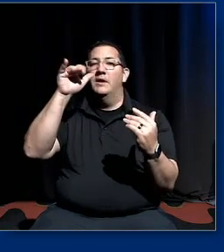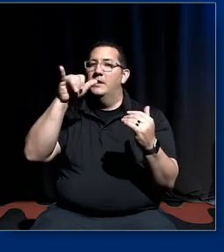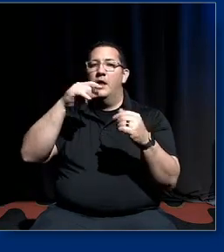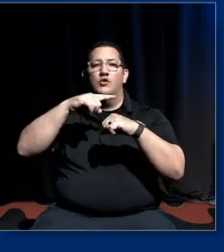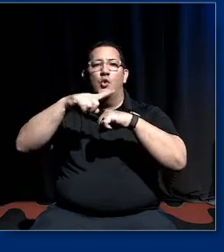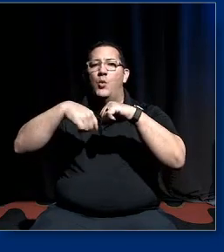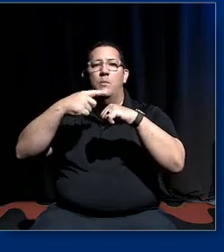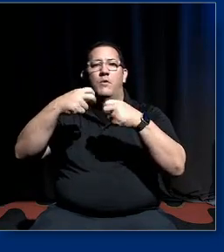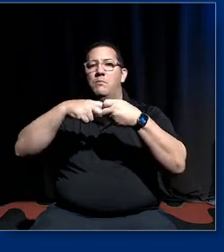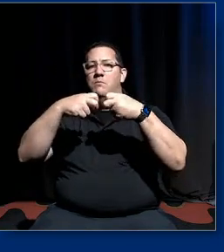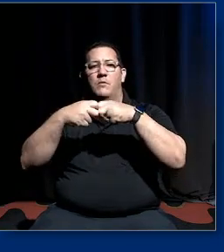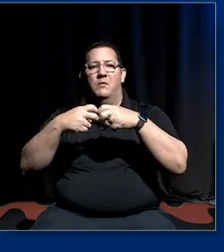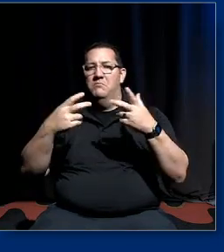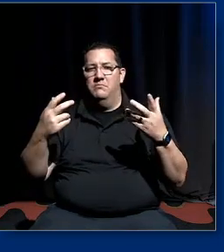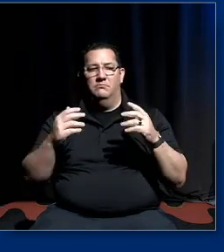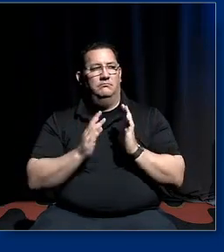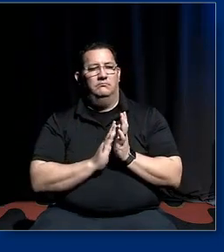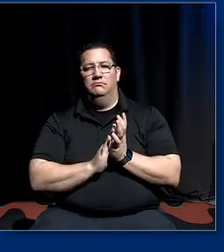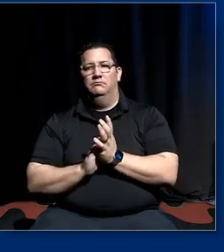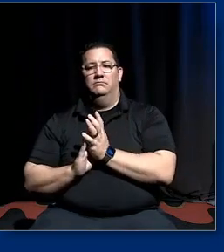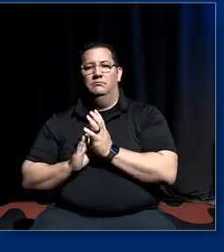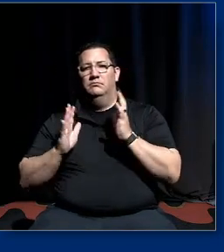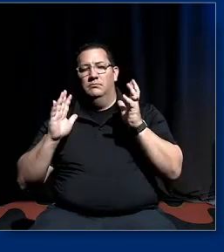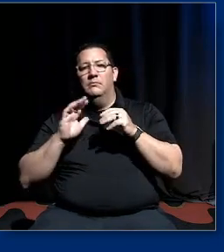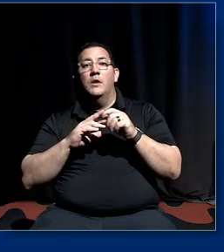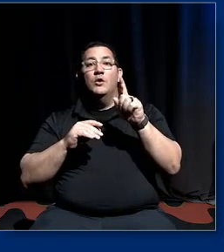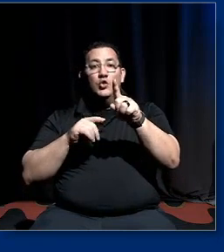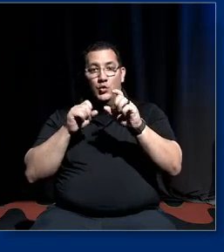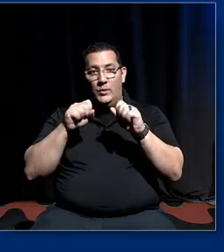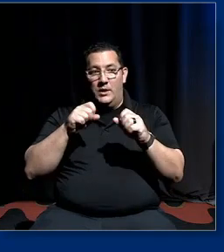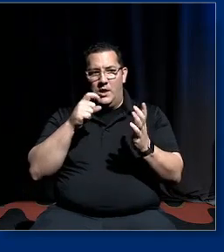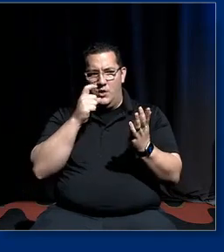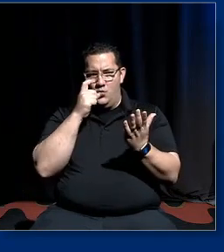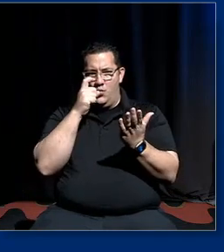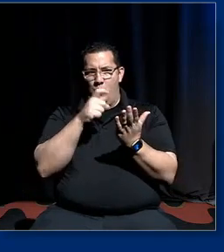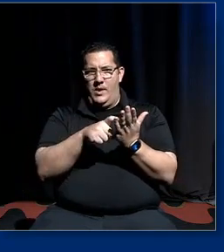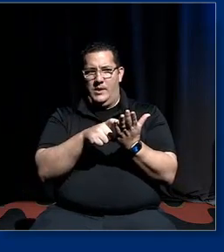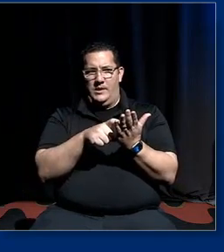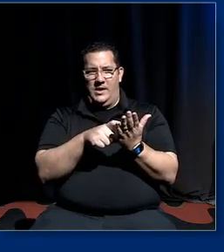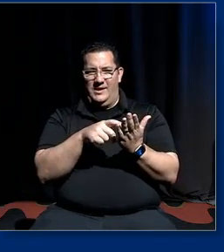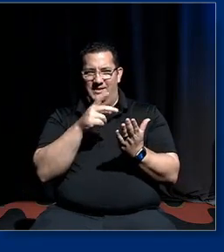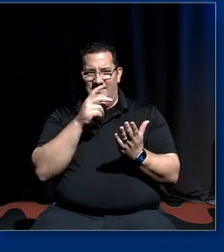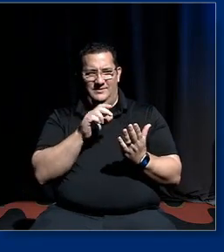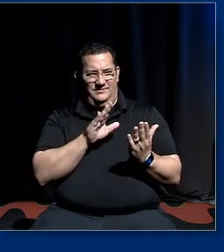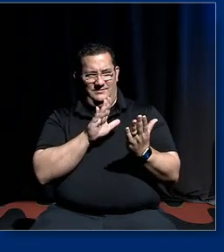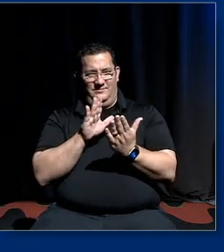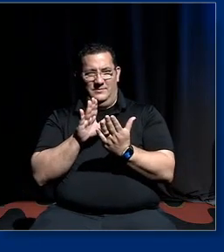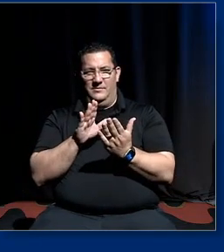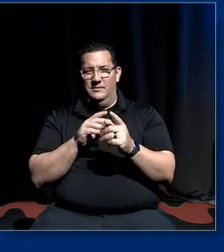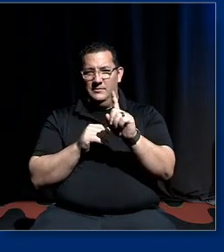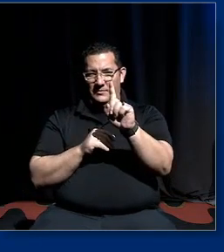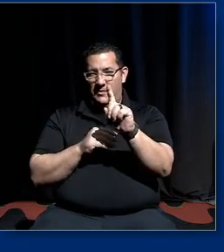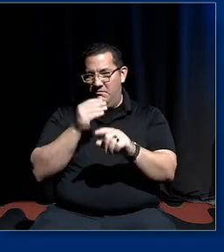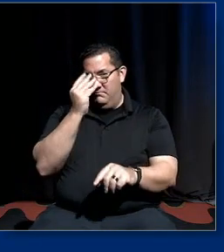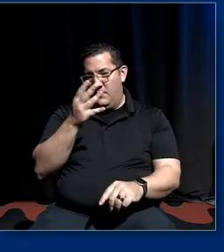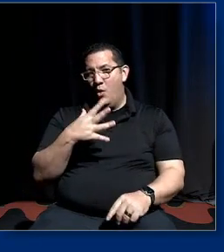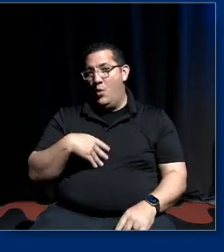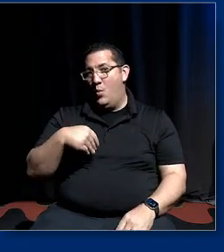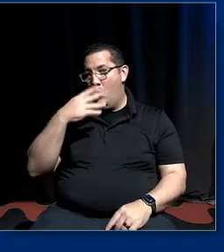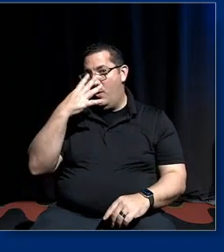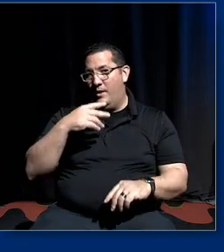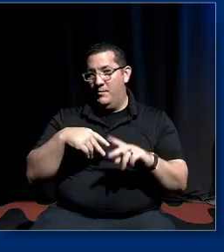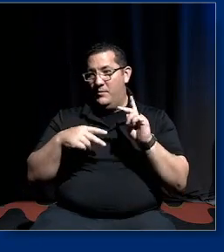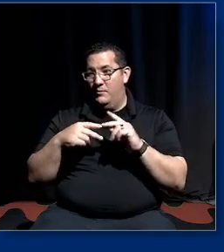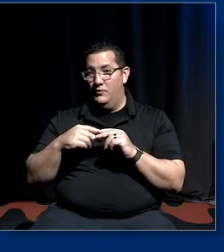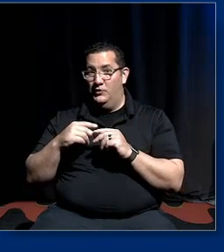so you you can recognize those techniques and you know white folks talk to each other they share these